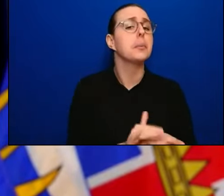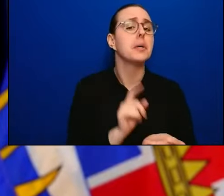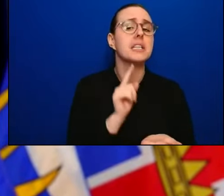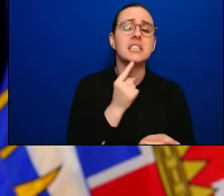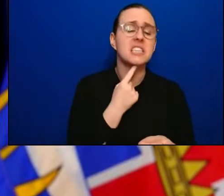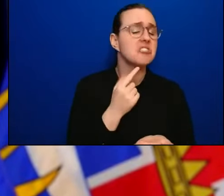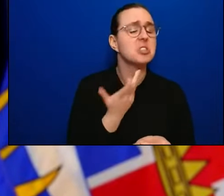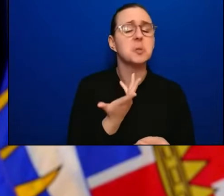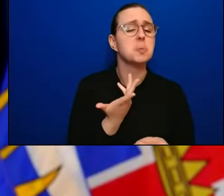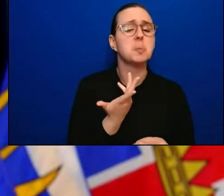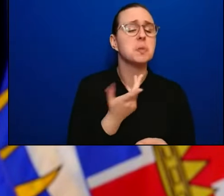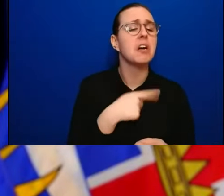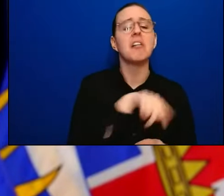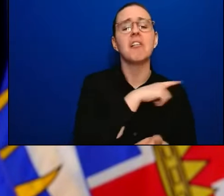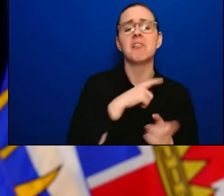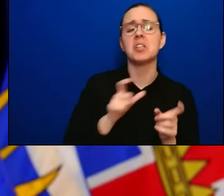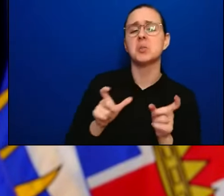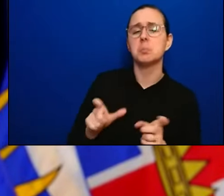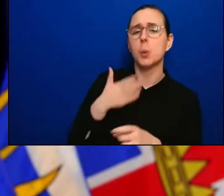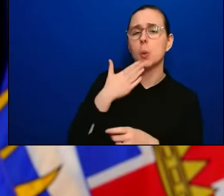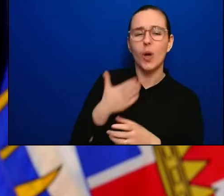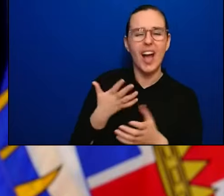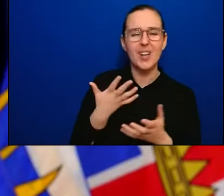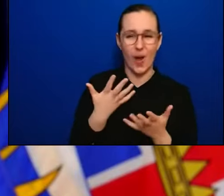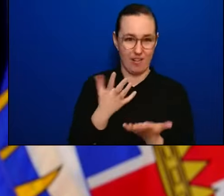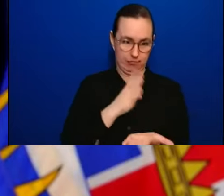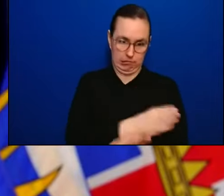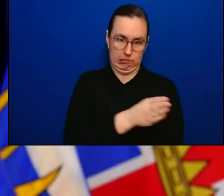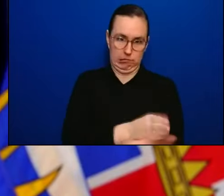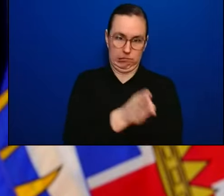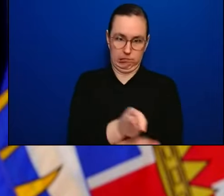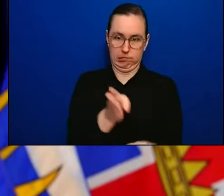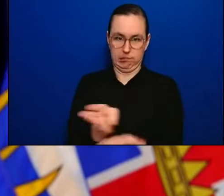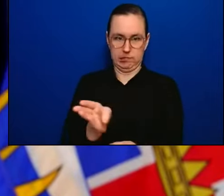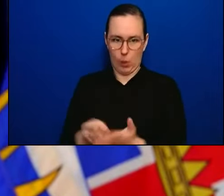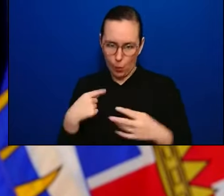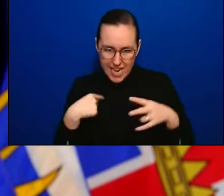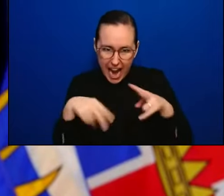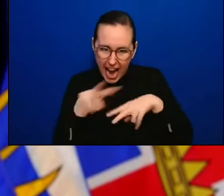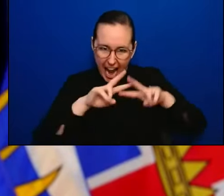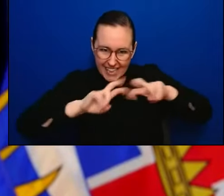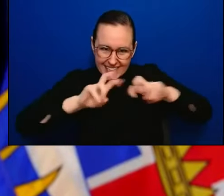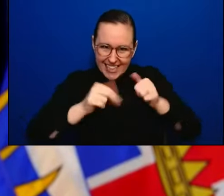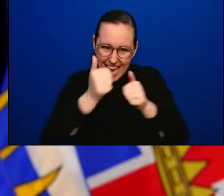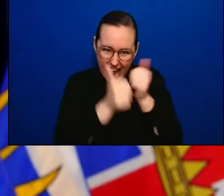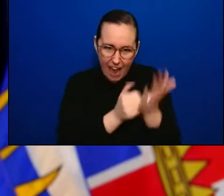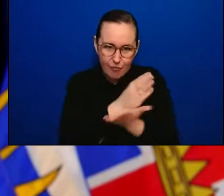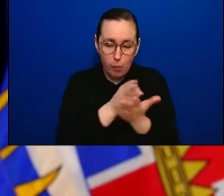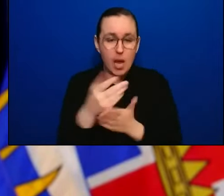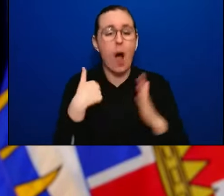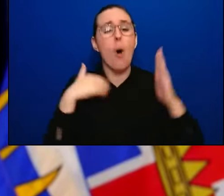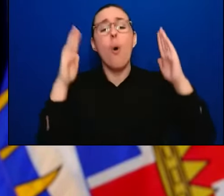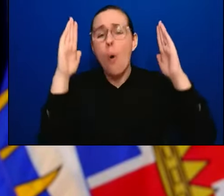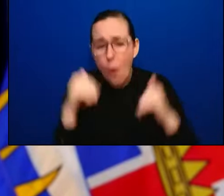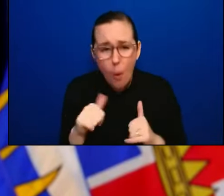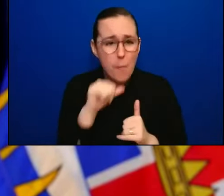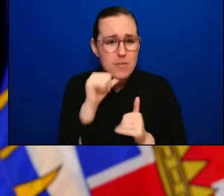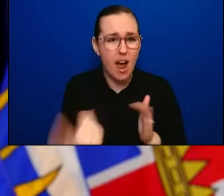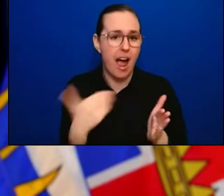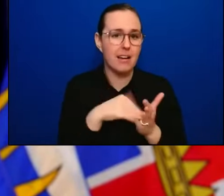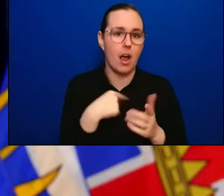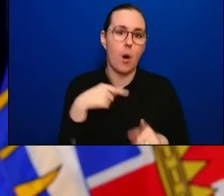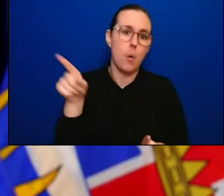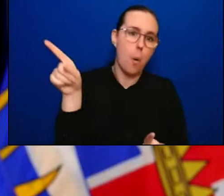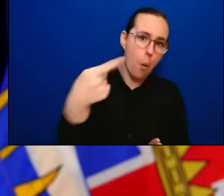processes that we're going through right now. I hope we don't have to ever go back to orders because that legal